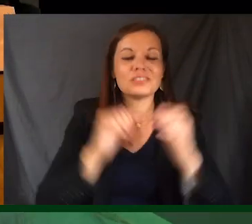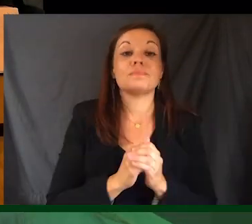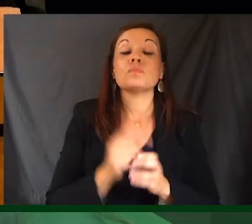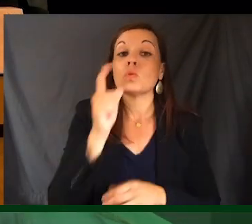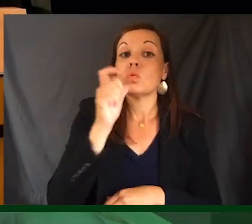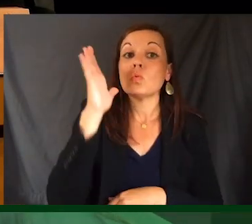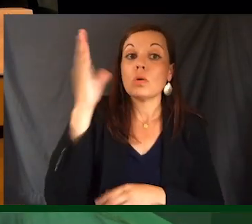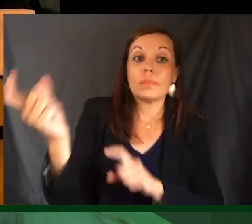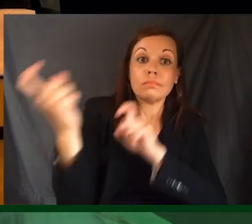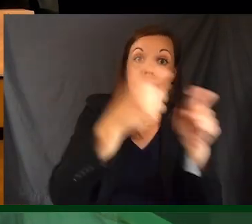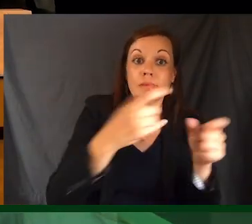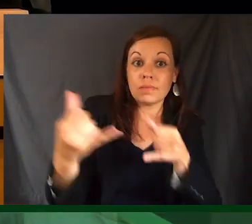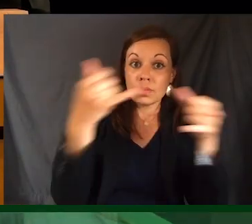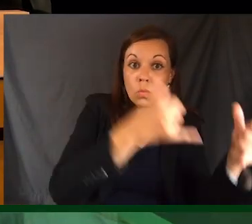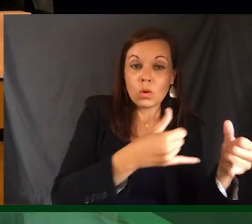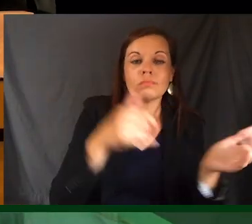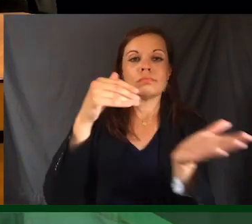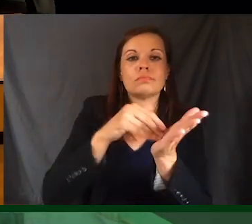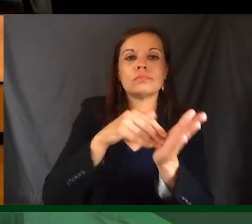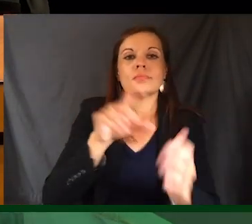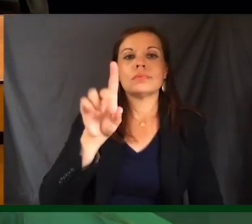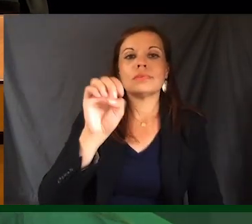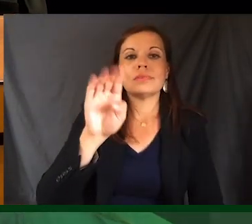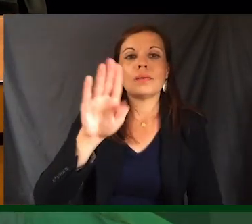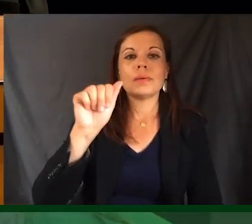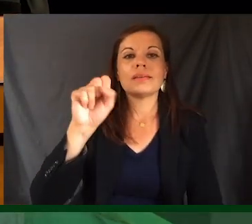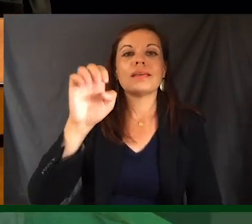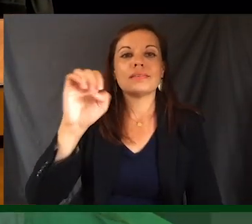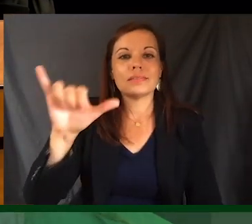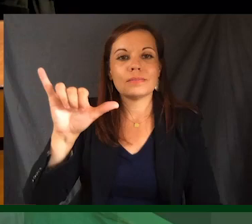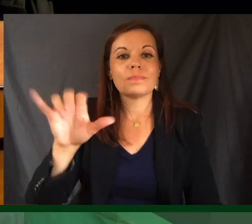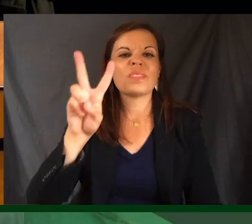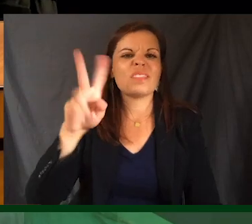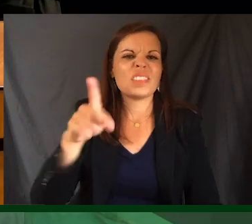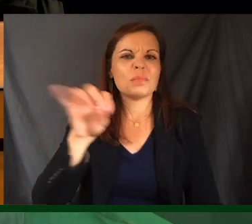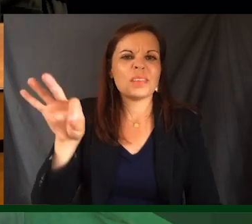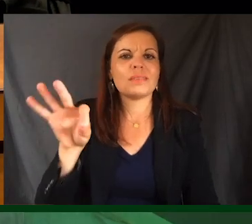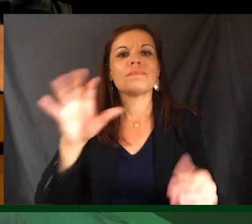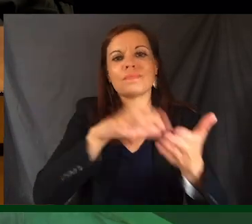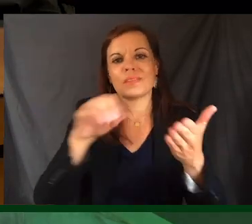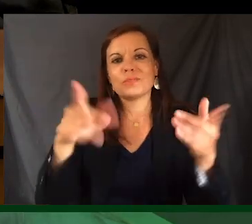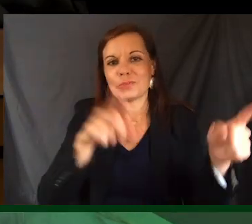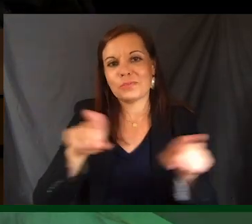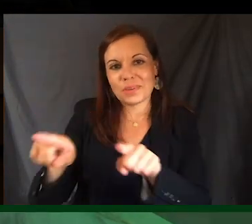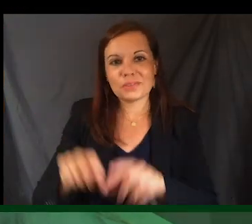present the Diversity Award is Dr. Deb Casey, Vice President of Student Affairs.